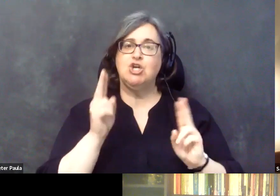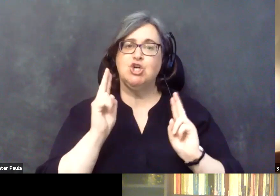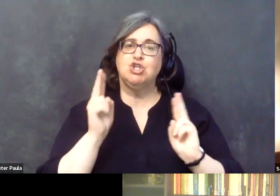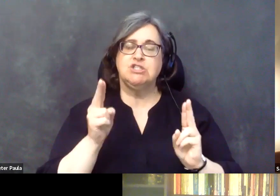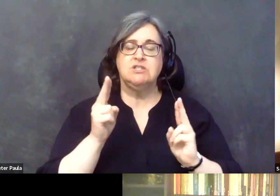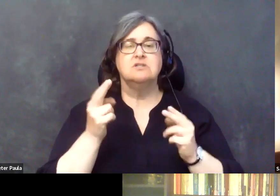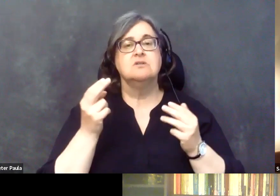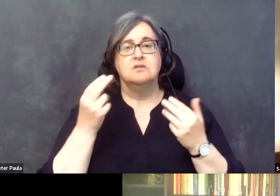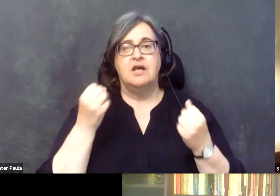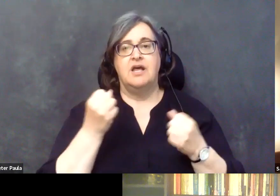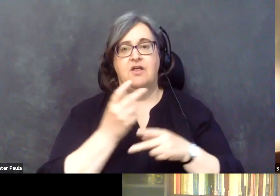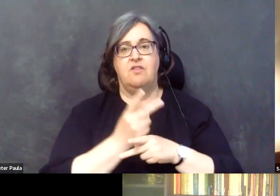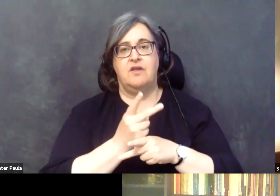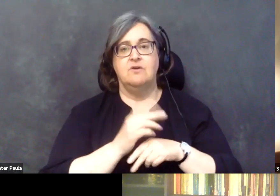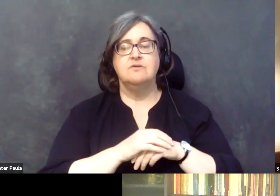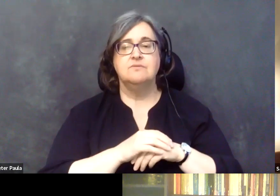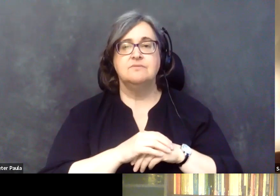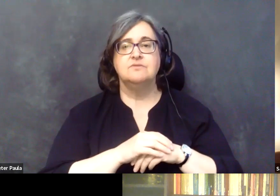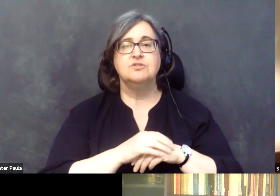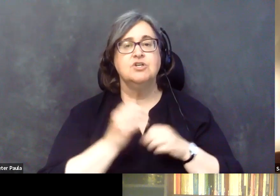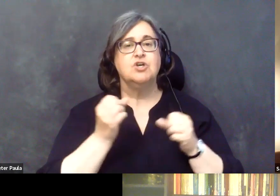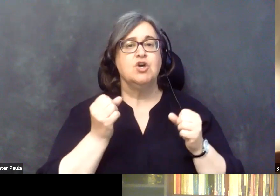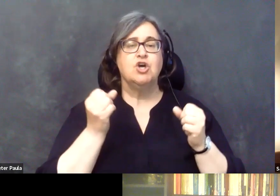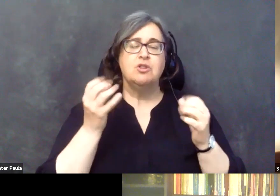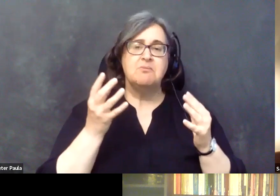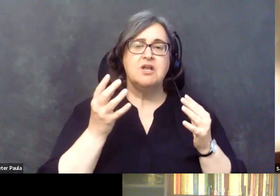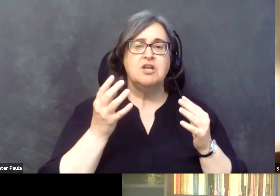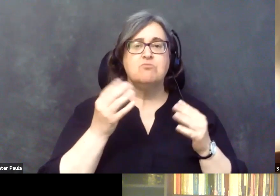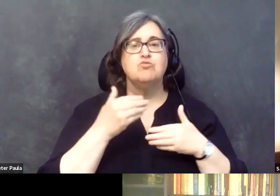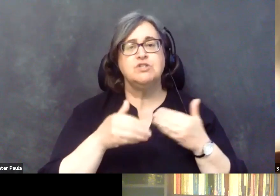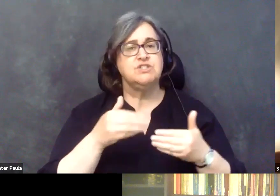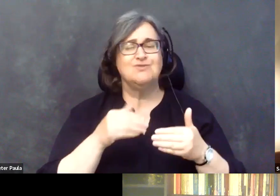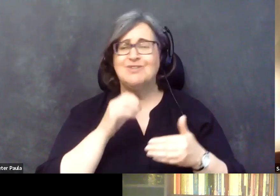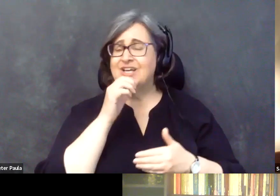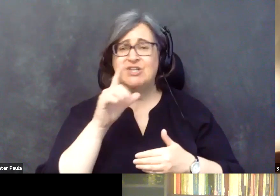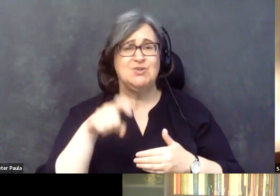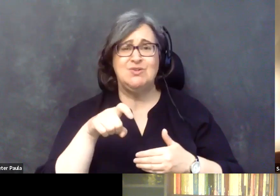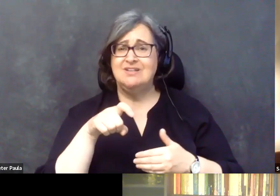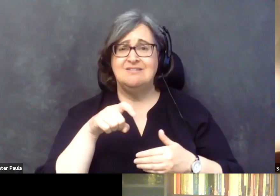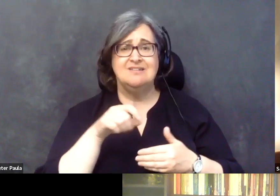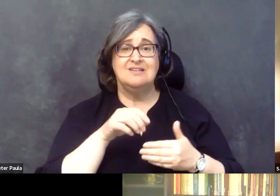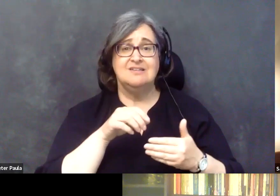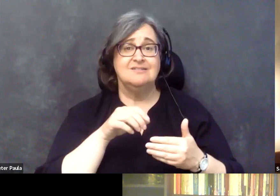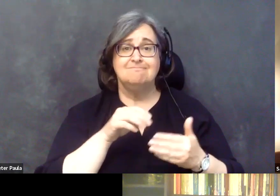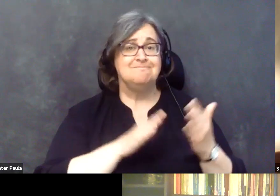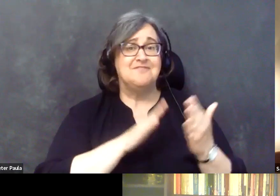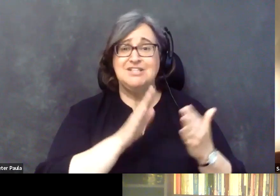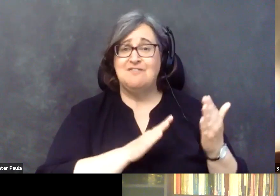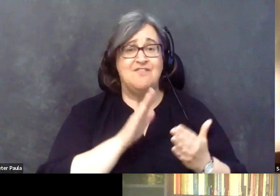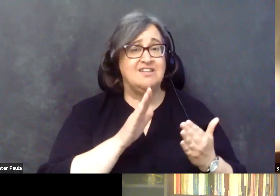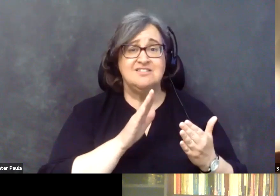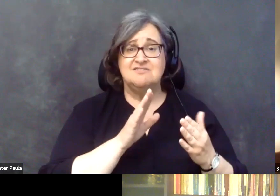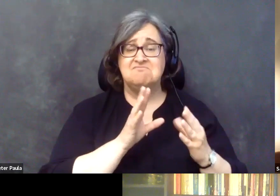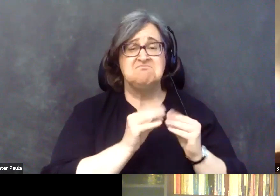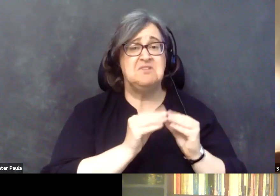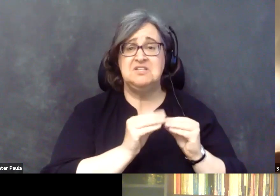care. There are many, uh, procedures where you don't need an, in, uh, a face-to-face, uh,